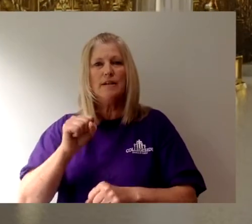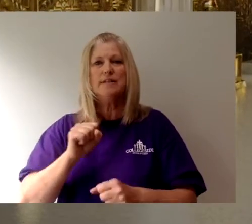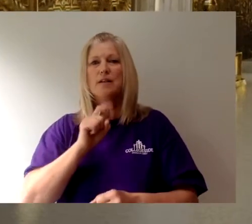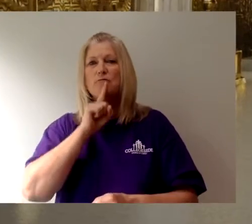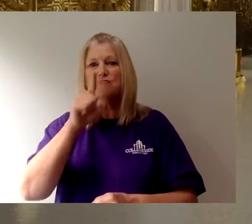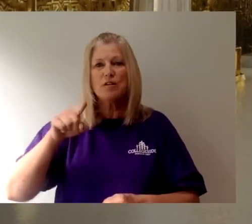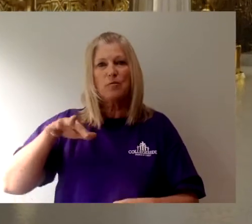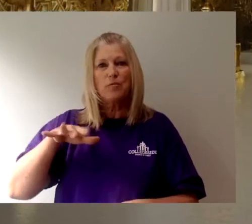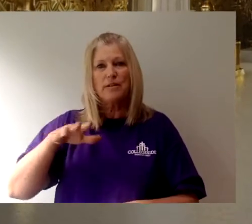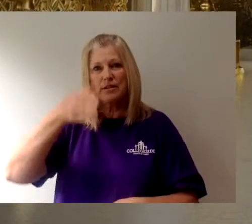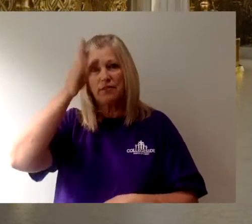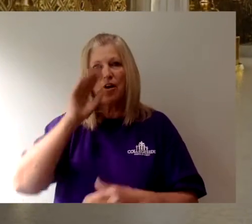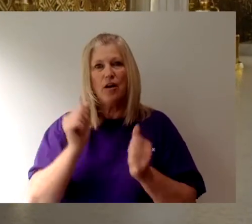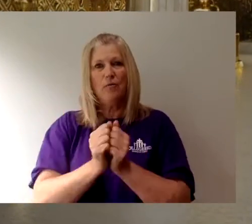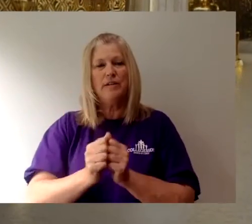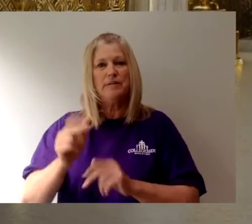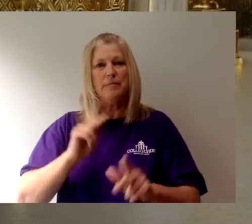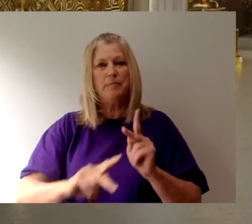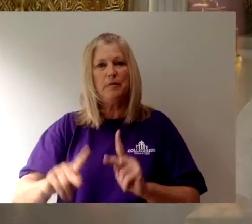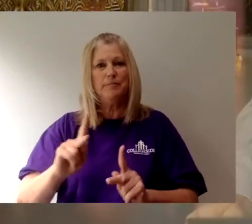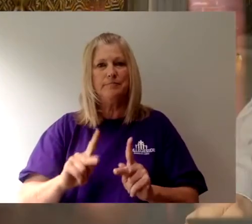with his people.